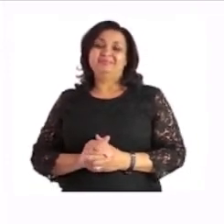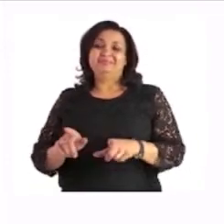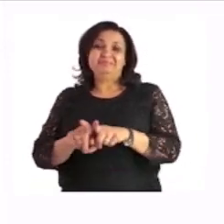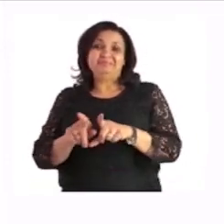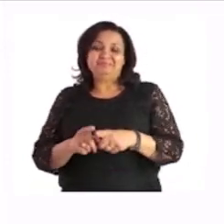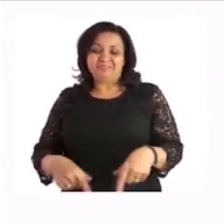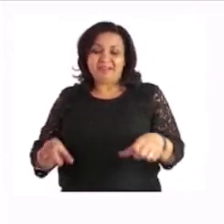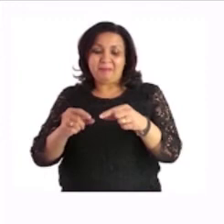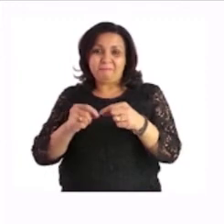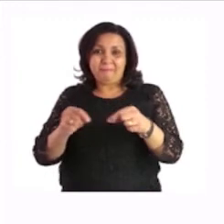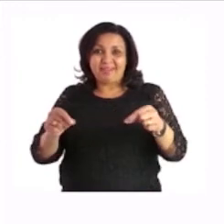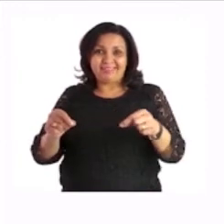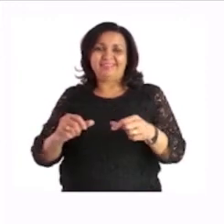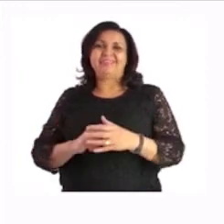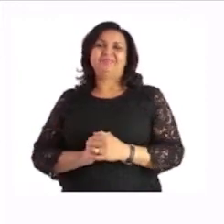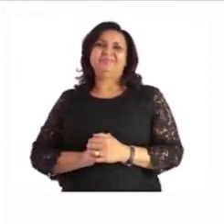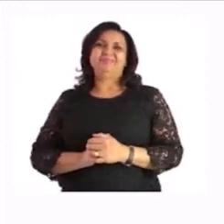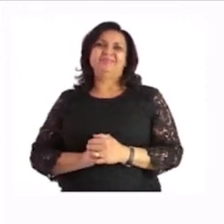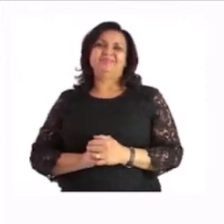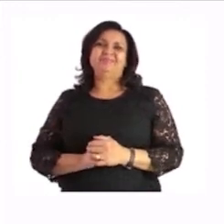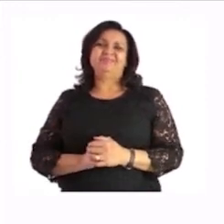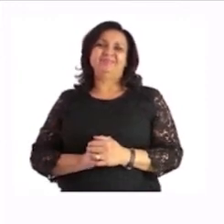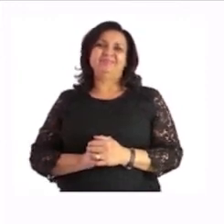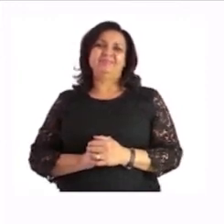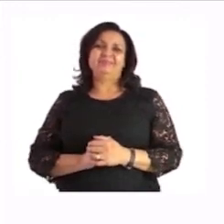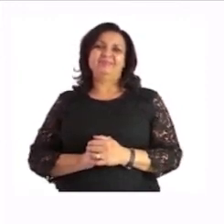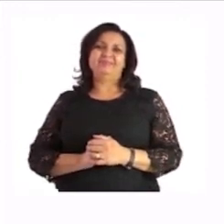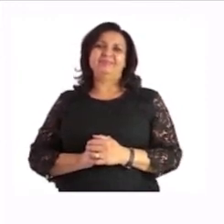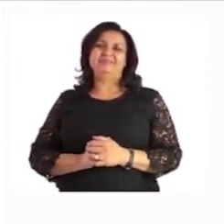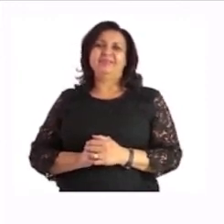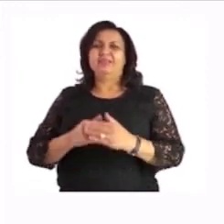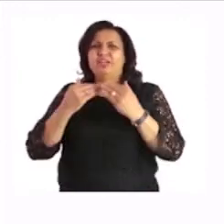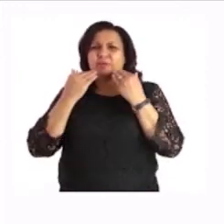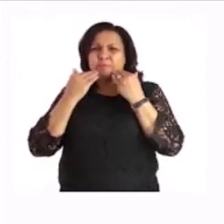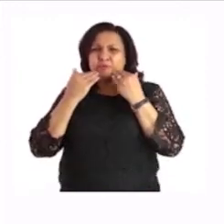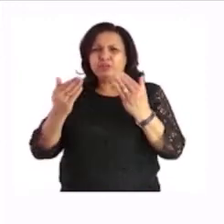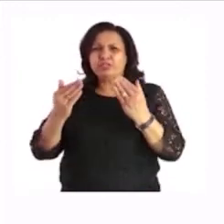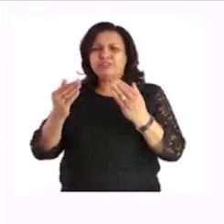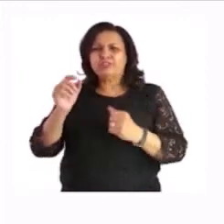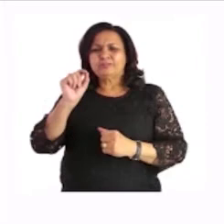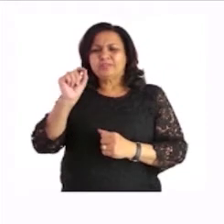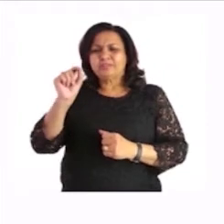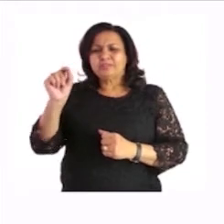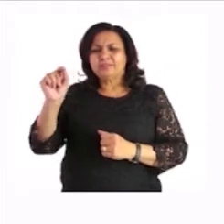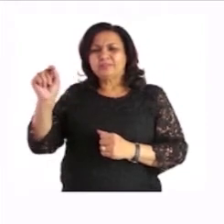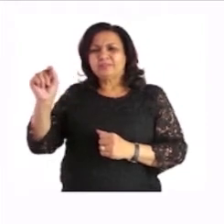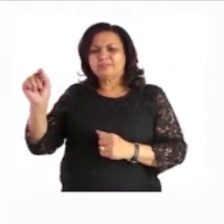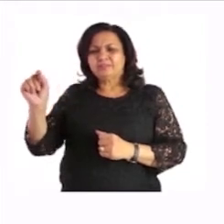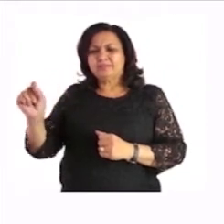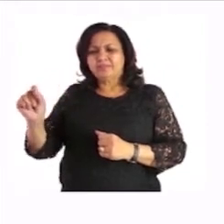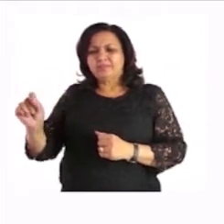when you are done with your tracing. This is very important to trace and hold your pencil